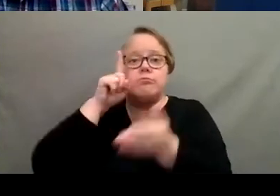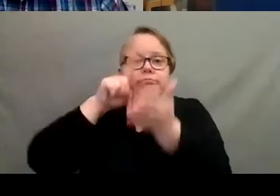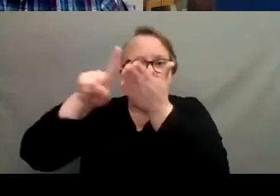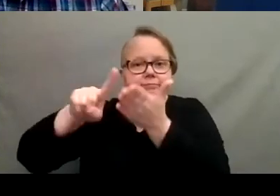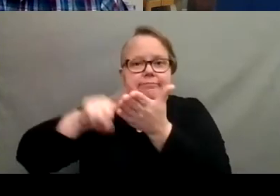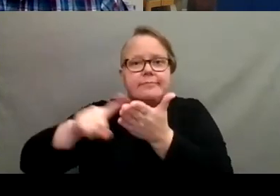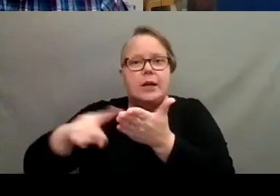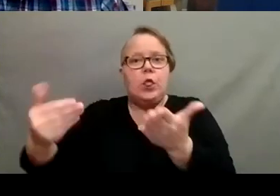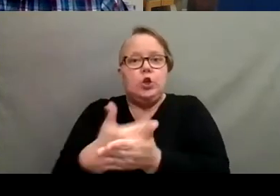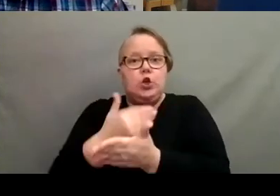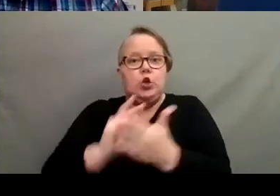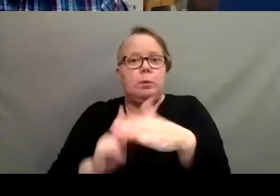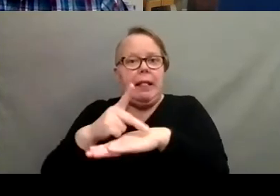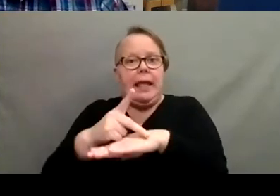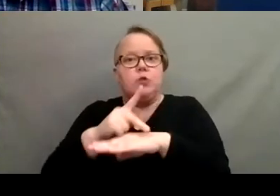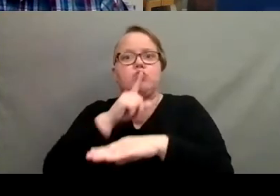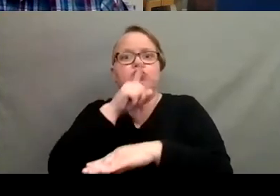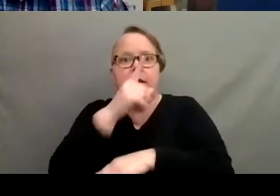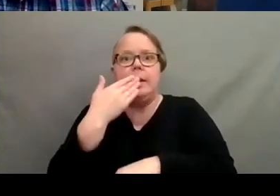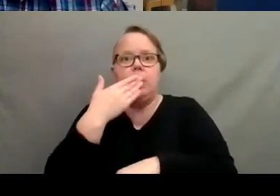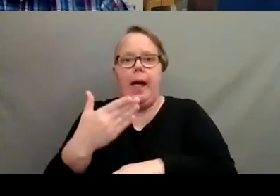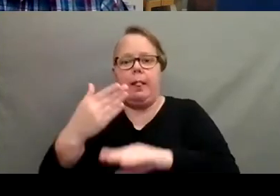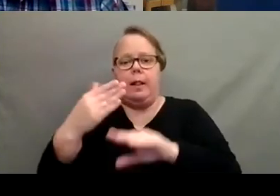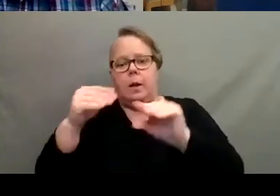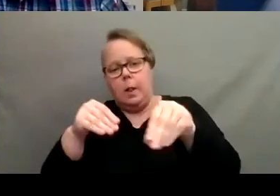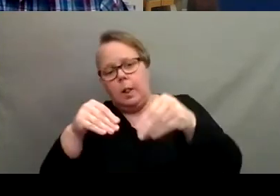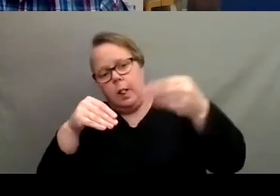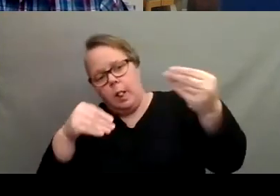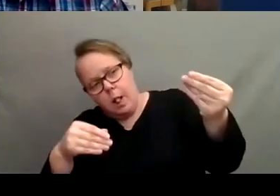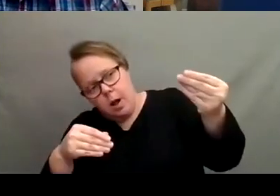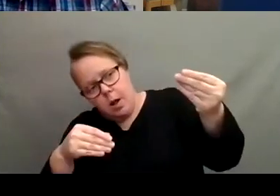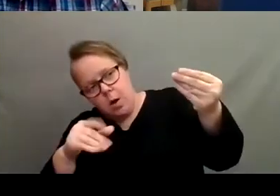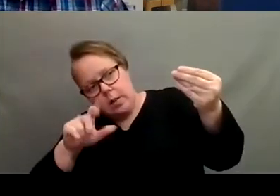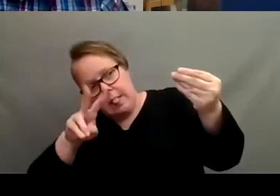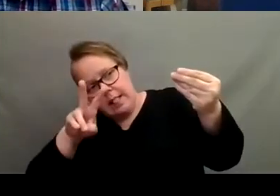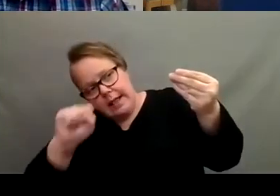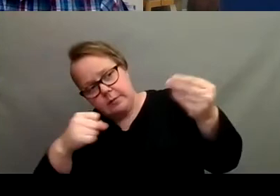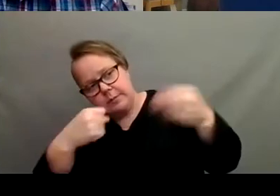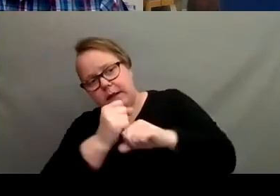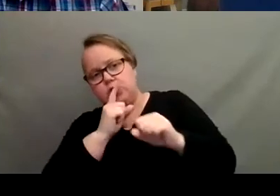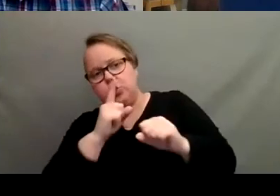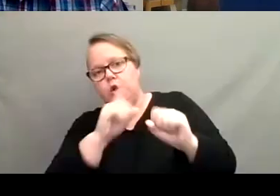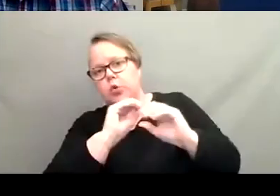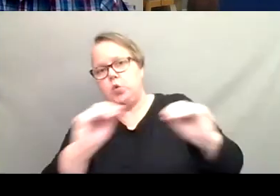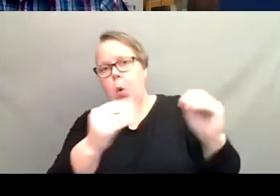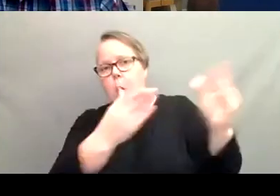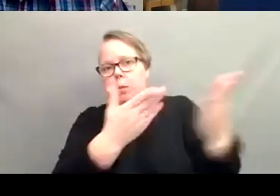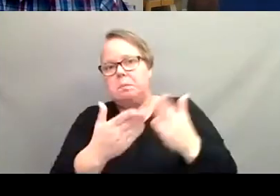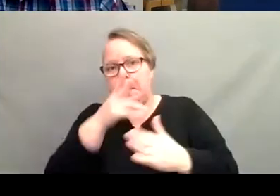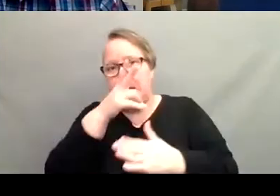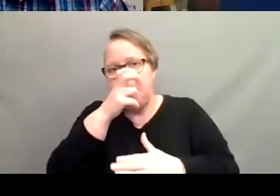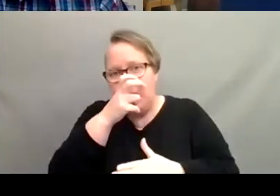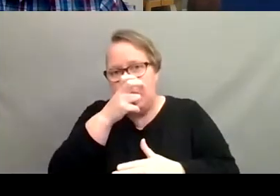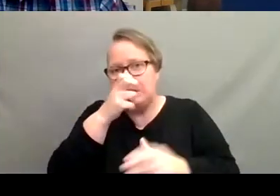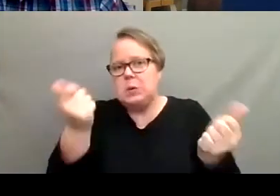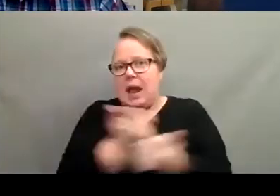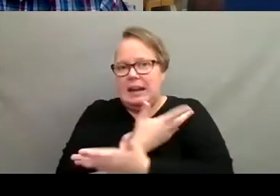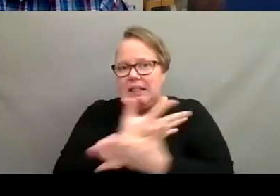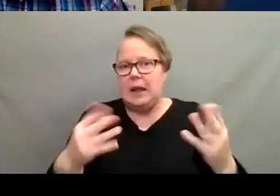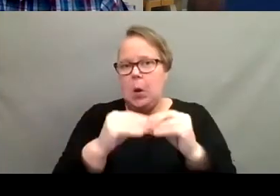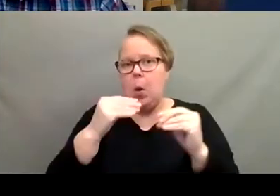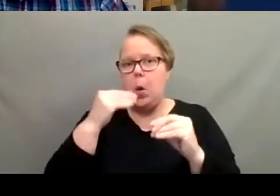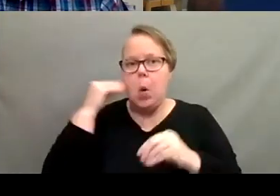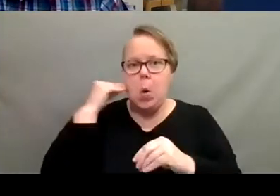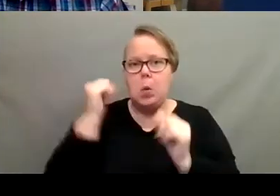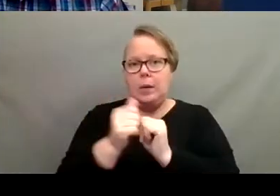new plant that you're getting really well, turn over the leaves, make sure you're not bringing any, any pests or anything home with you, uh,